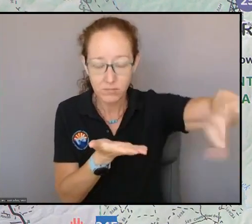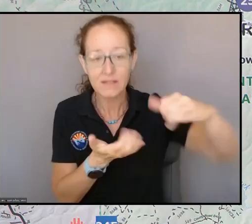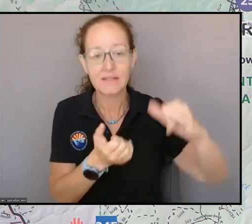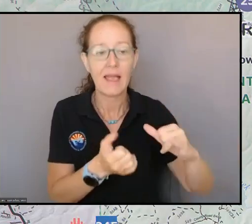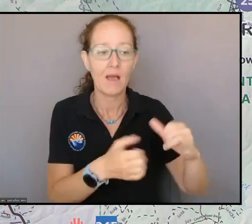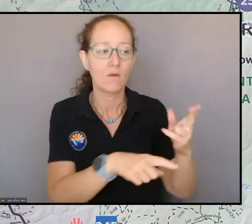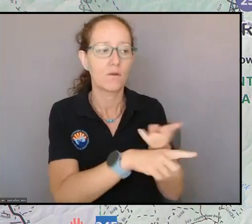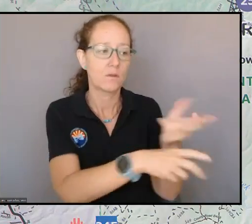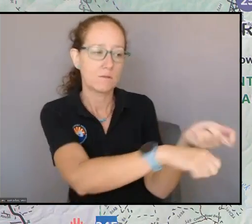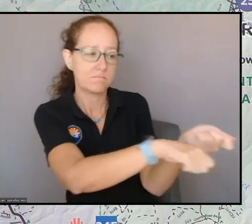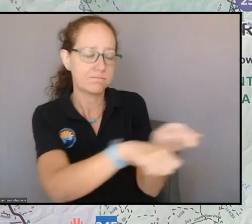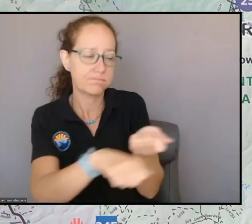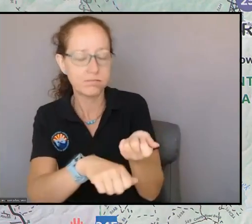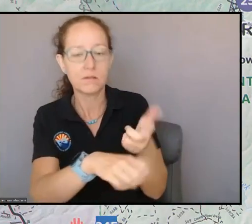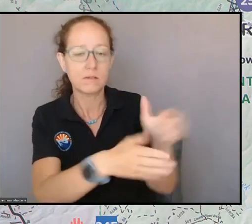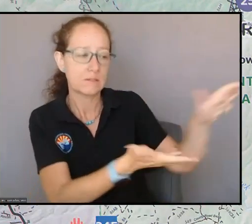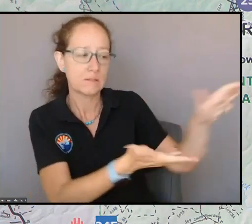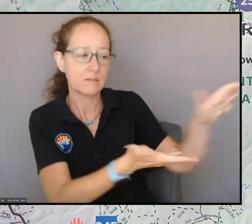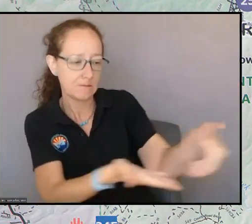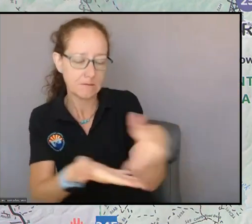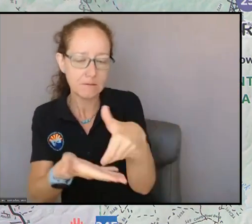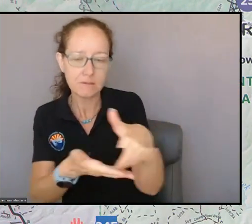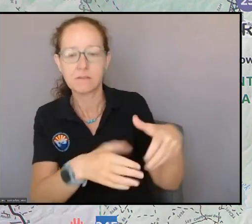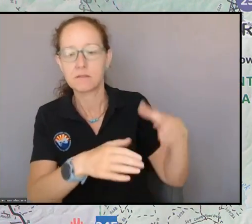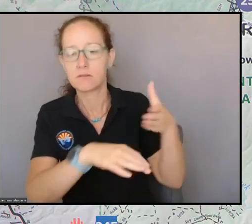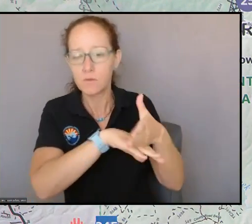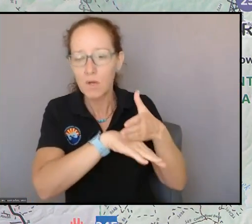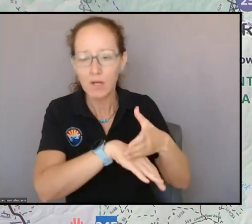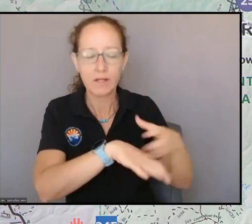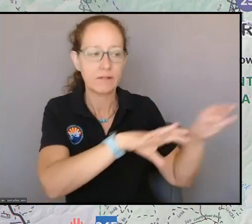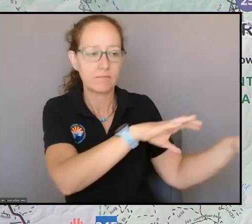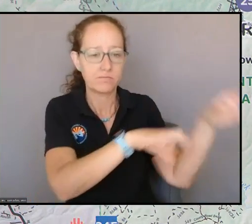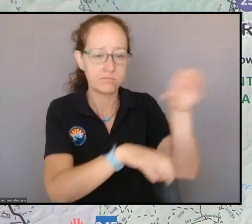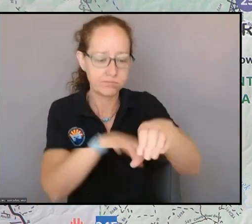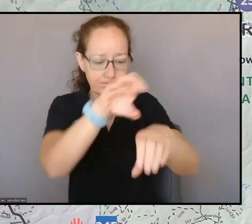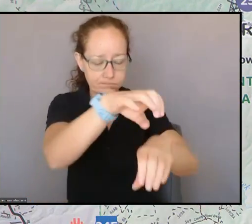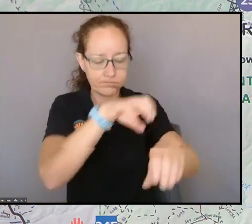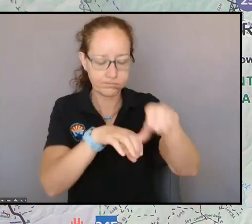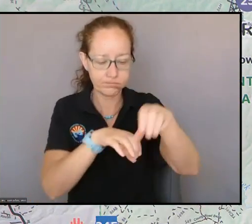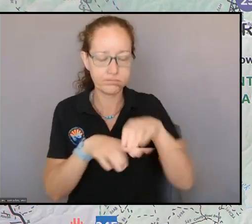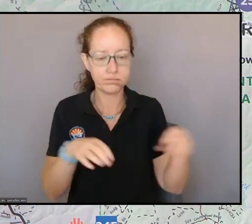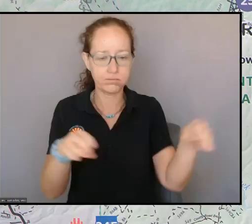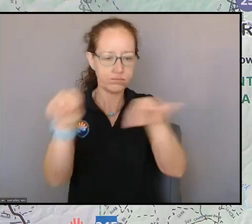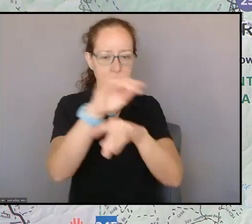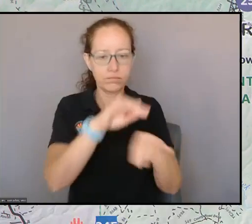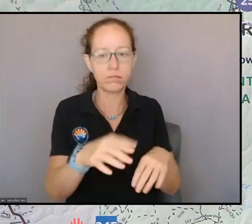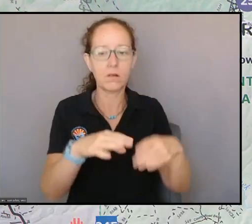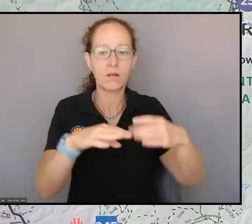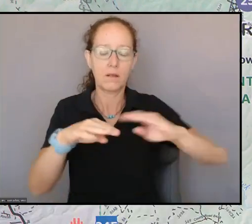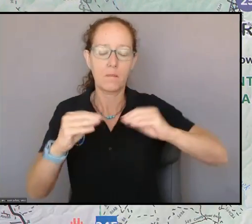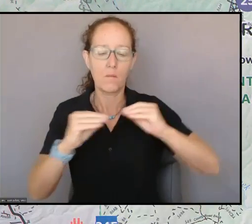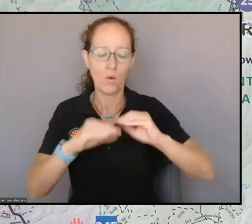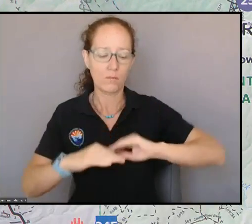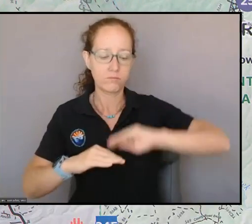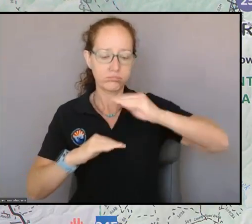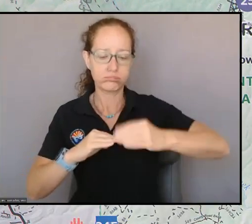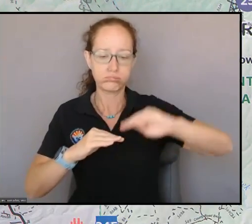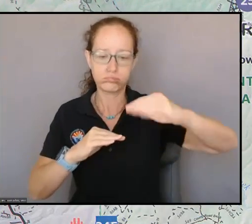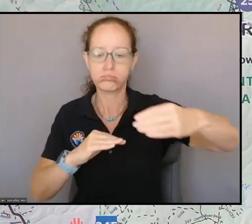back the berms. Plan for today is to try to continue that work. A lot of that will be based on the weather.